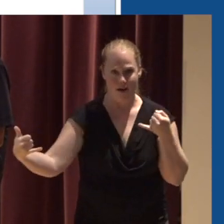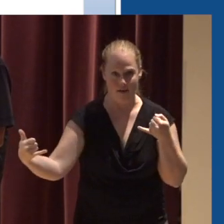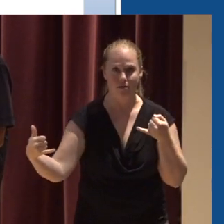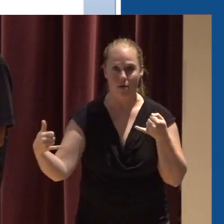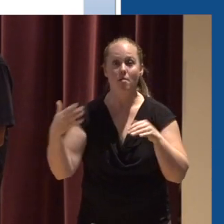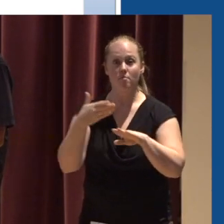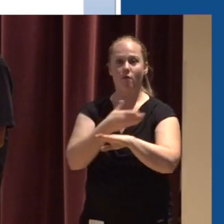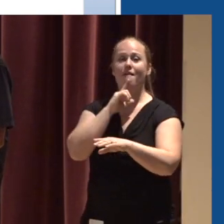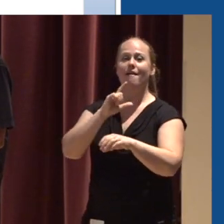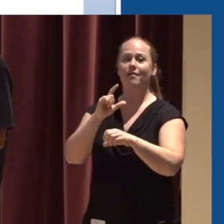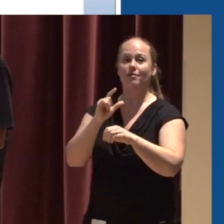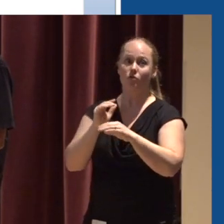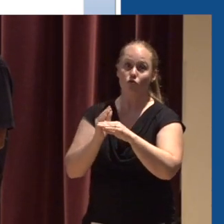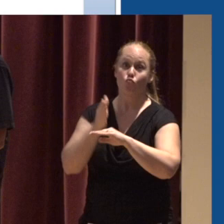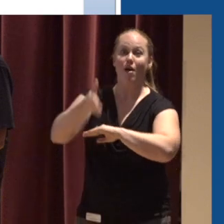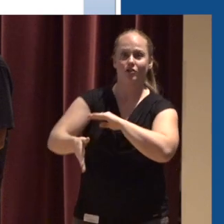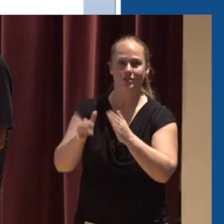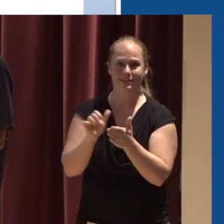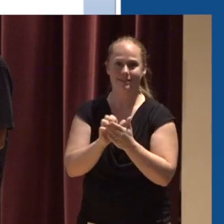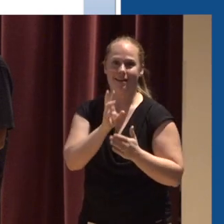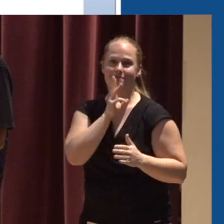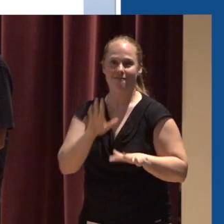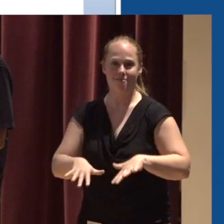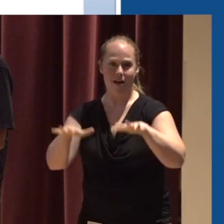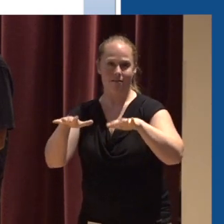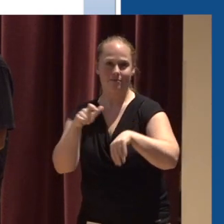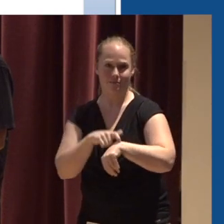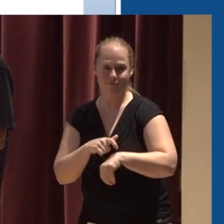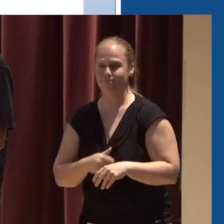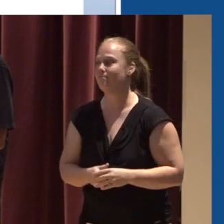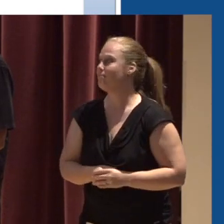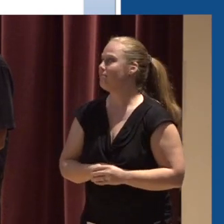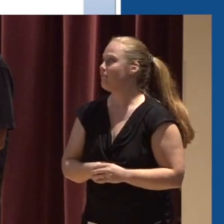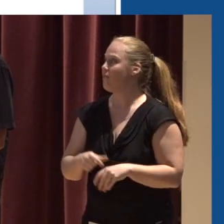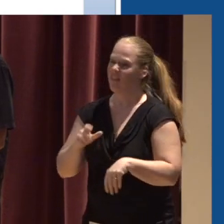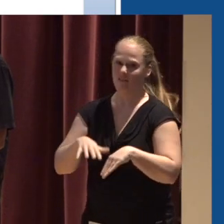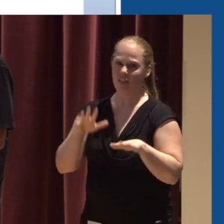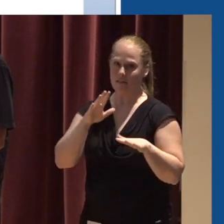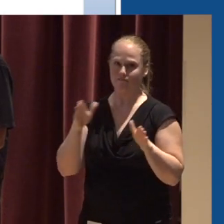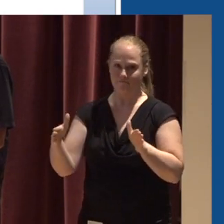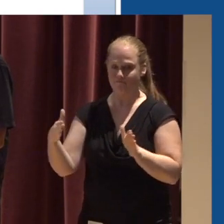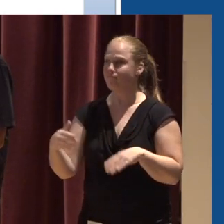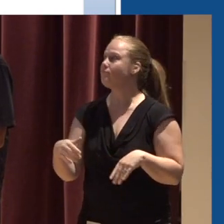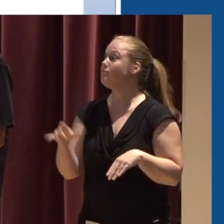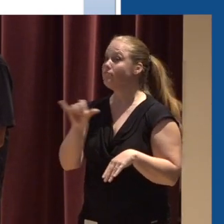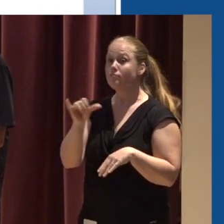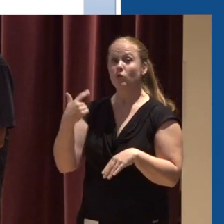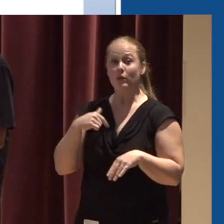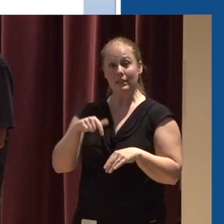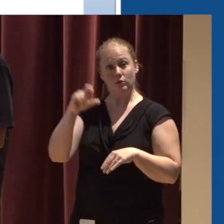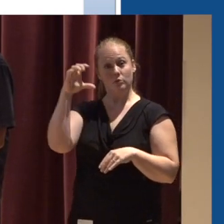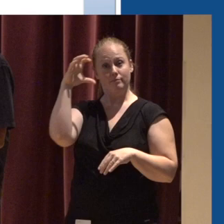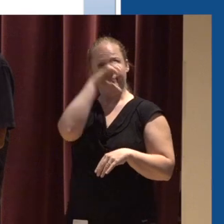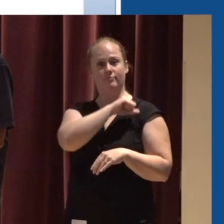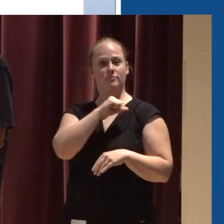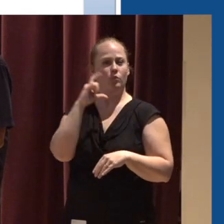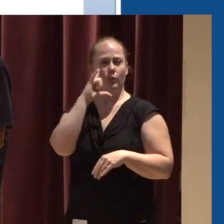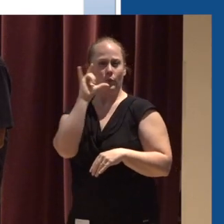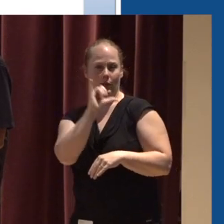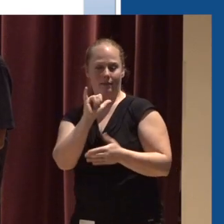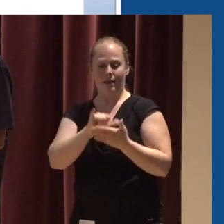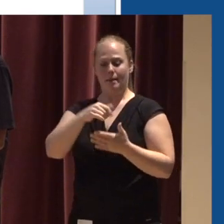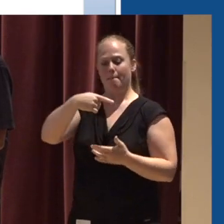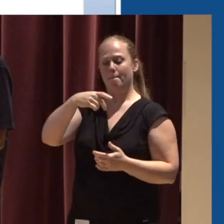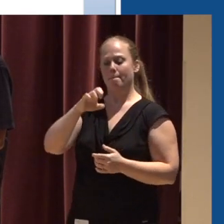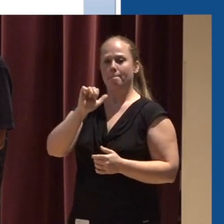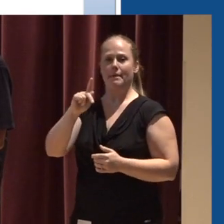surpassed Not only that but we also want to be able to estimate where our peak flow is expected to be In the